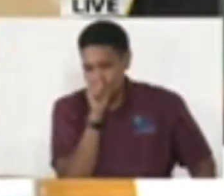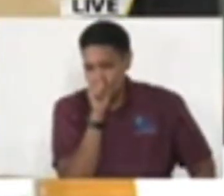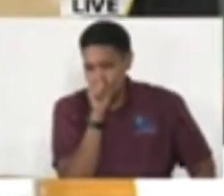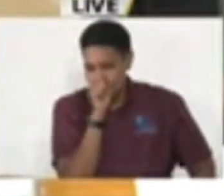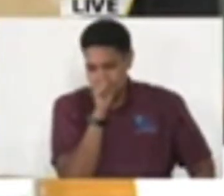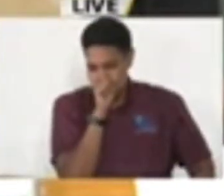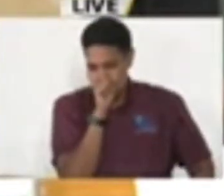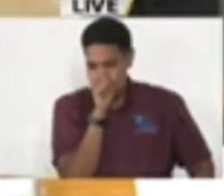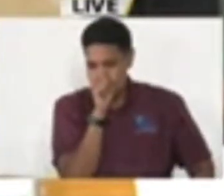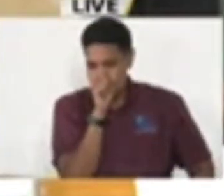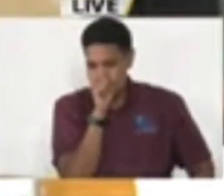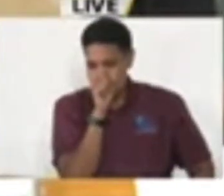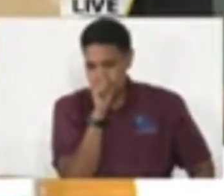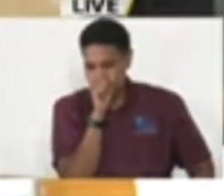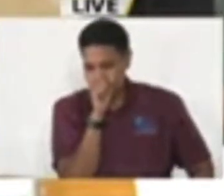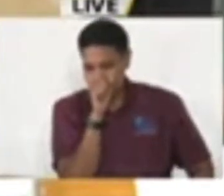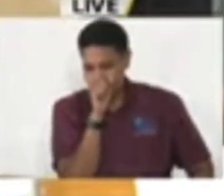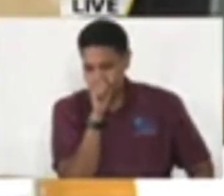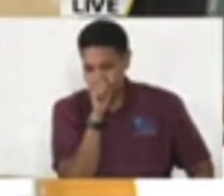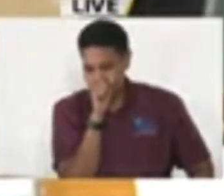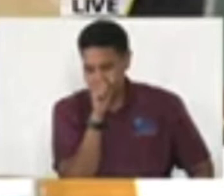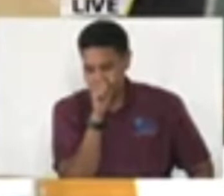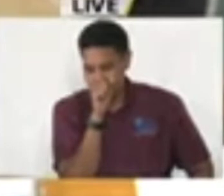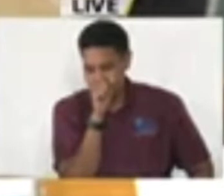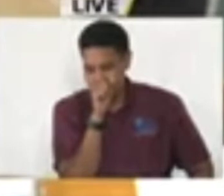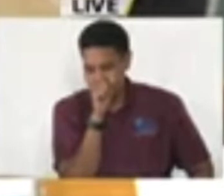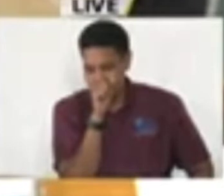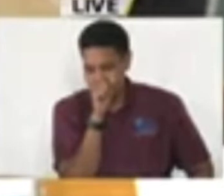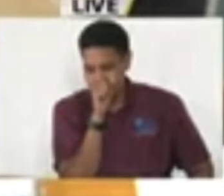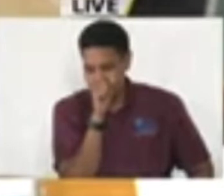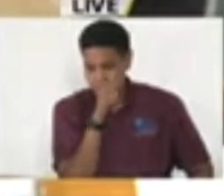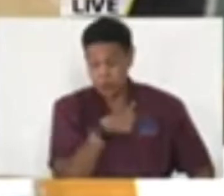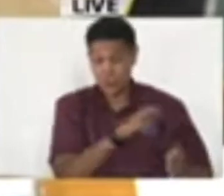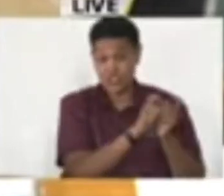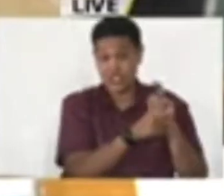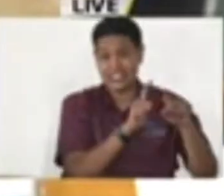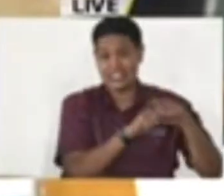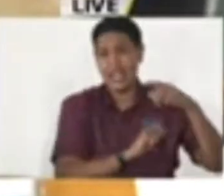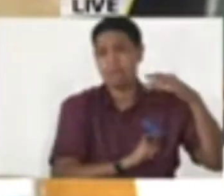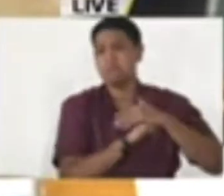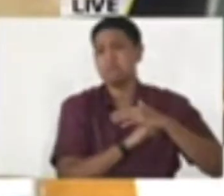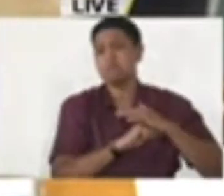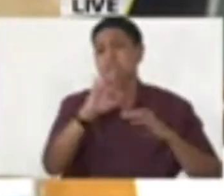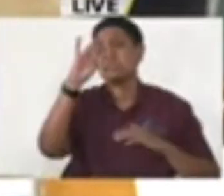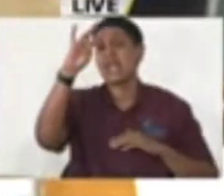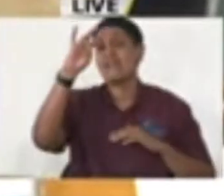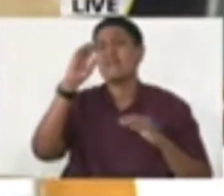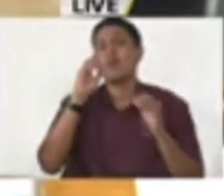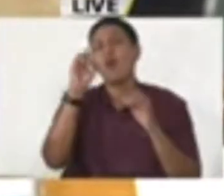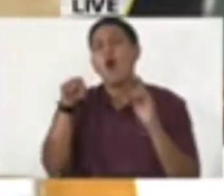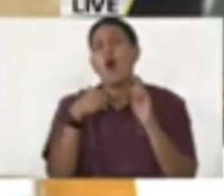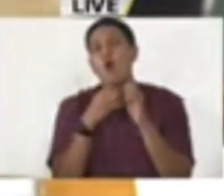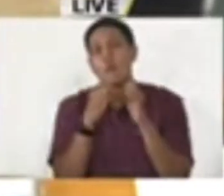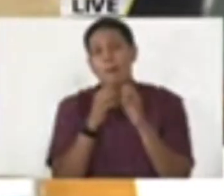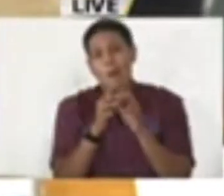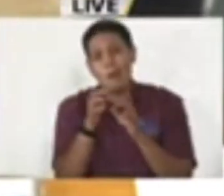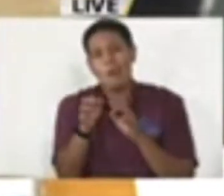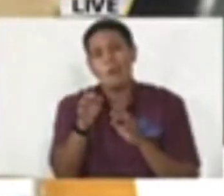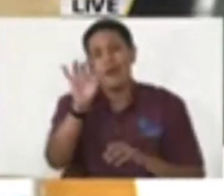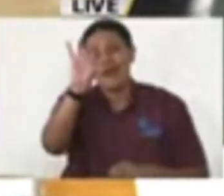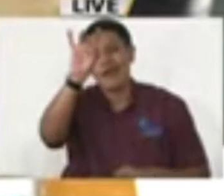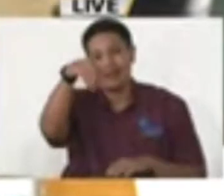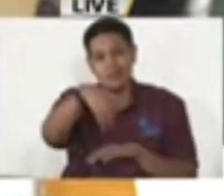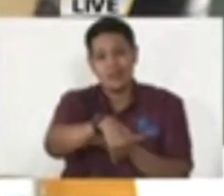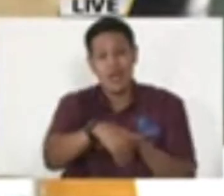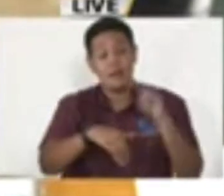Madam Speaker, we have changed the curfew hour from 7 p.m. to 8 p.m. on Mondays to